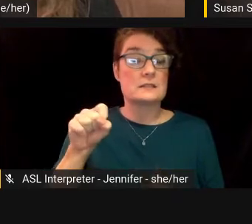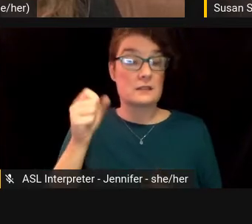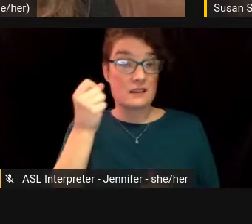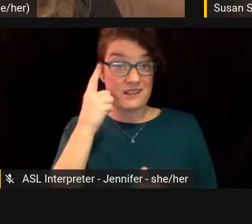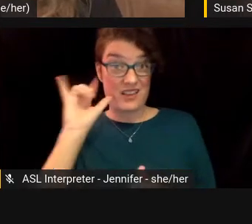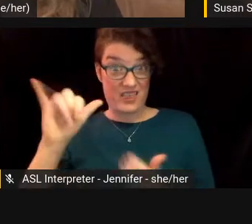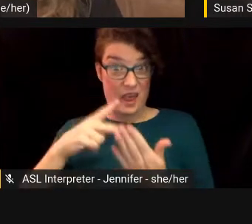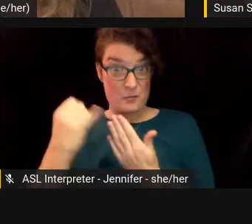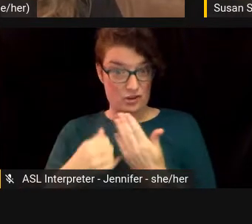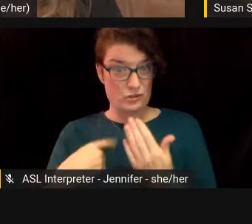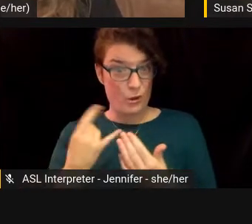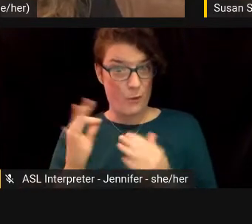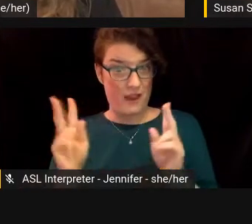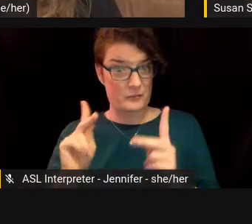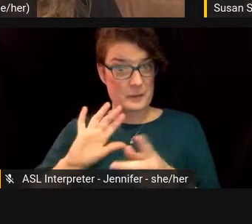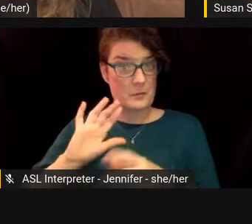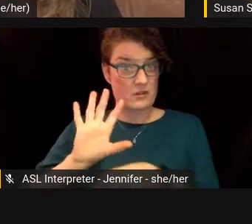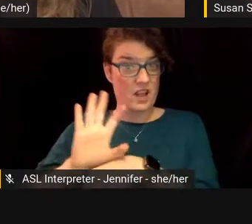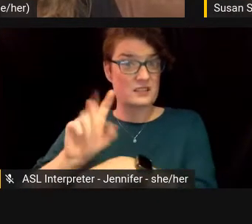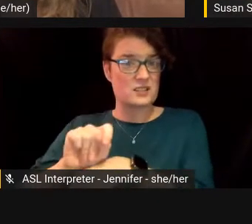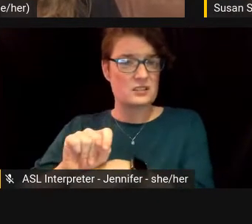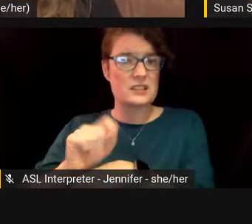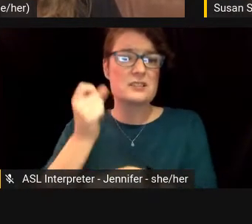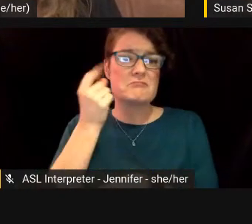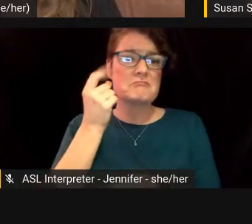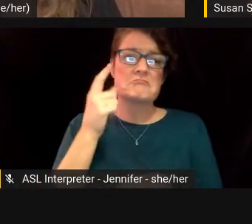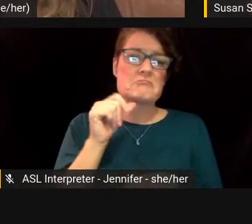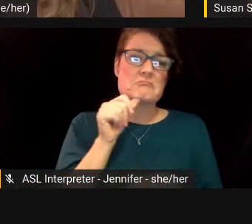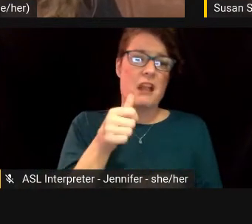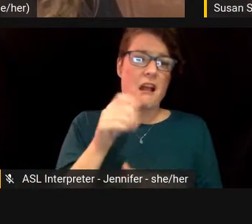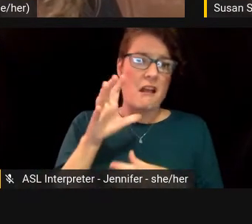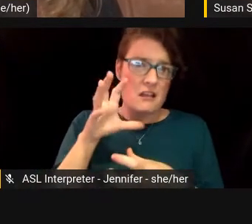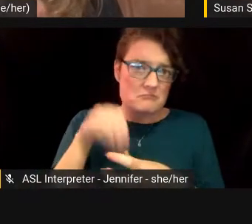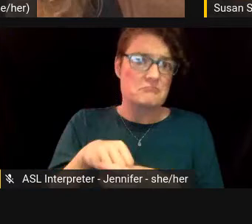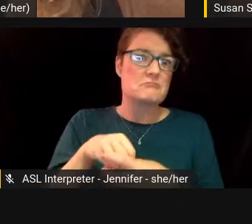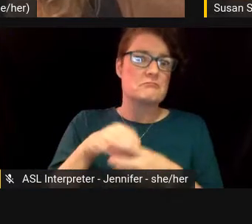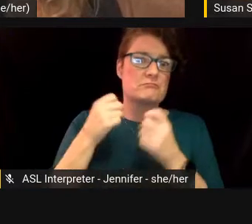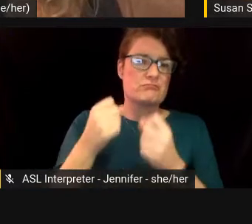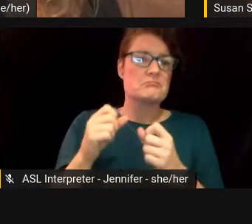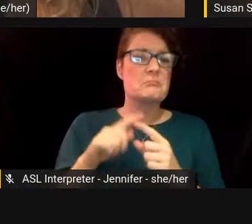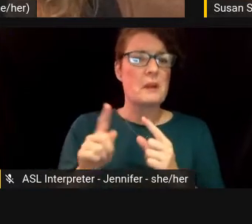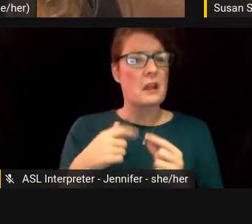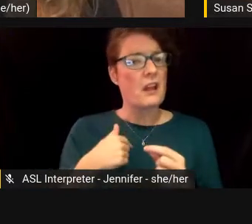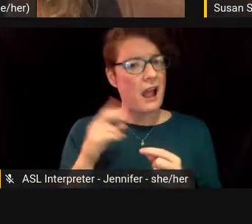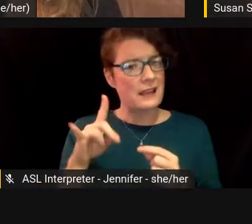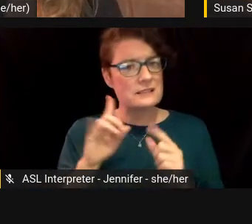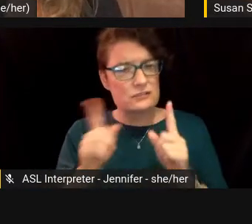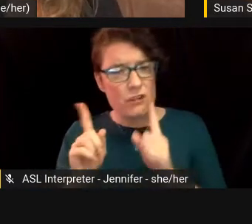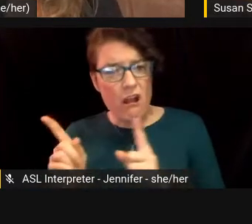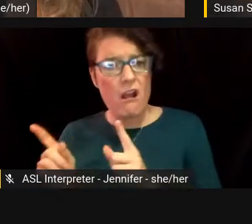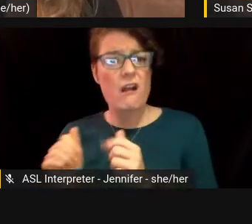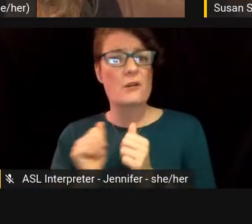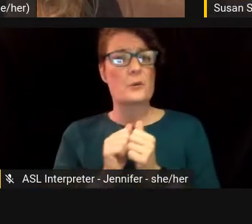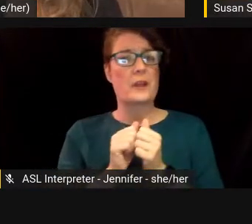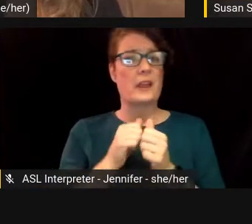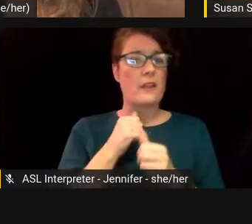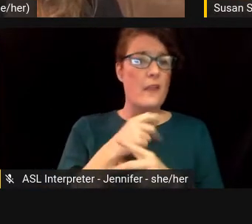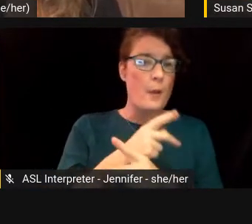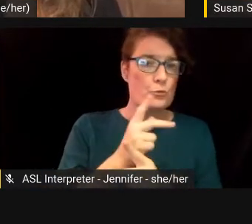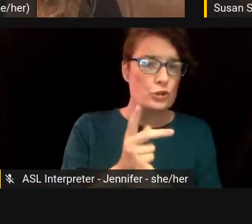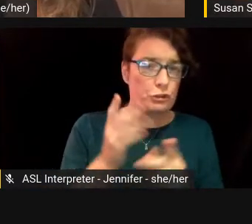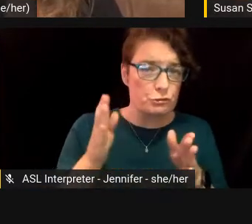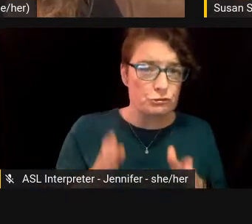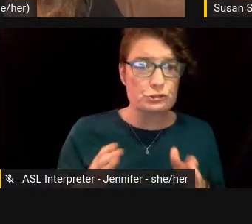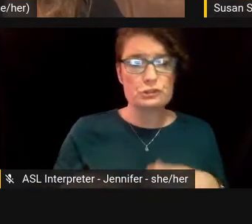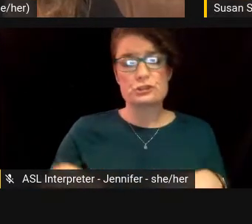project. And I mean, not very centrally directed at all, but it's like I talked with the producers and